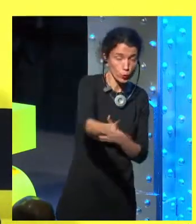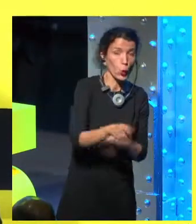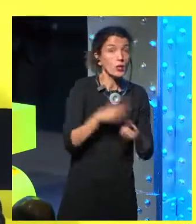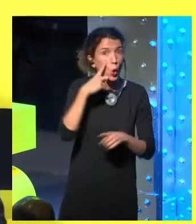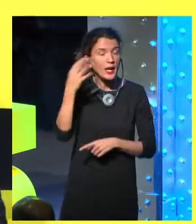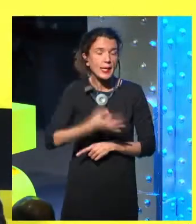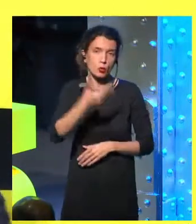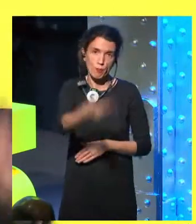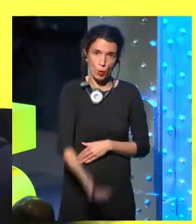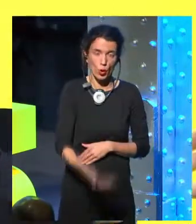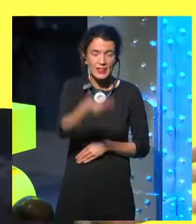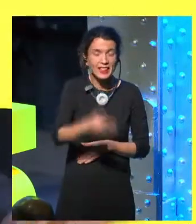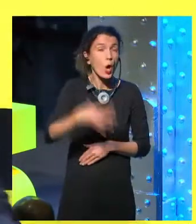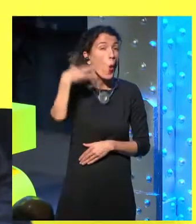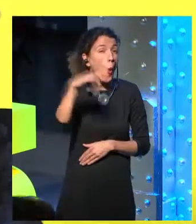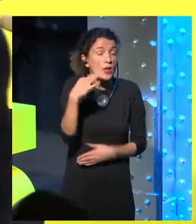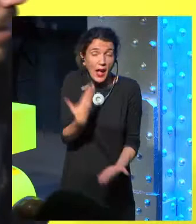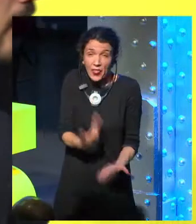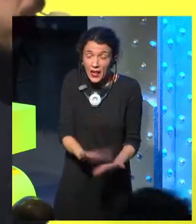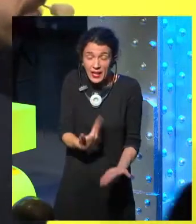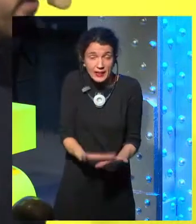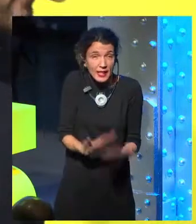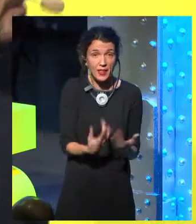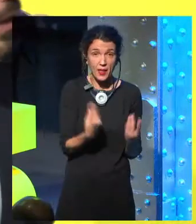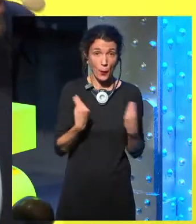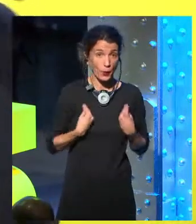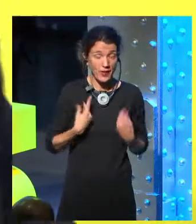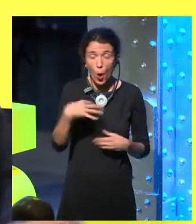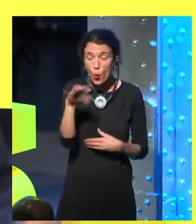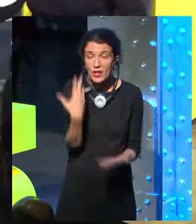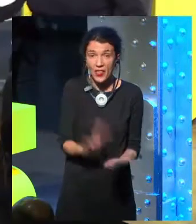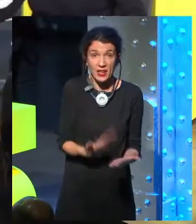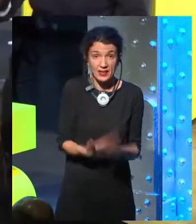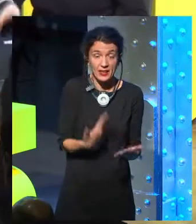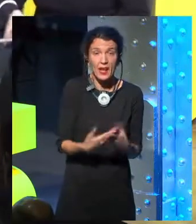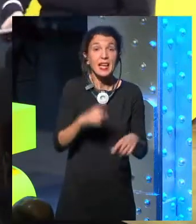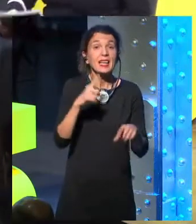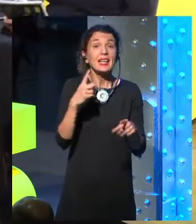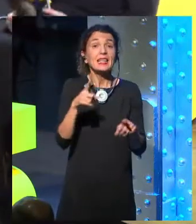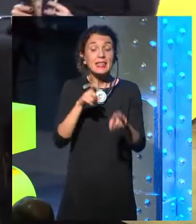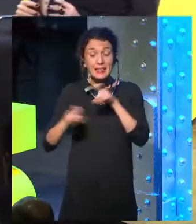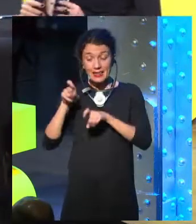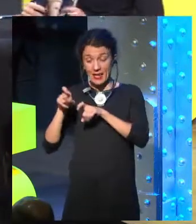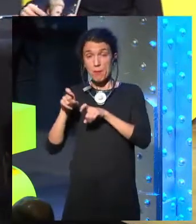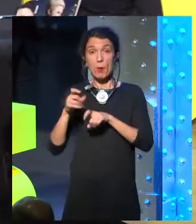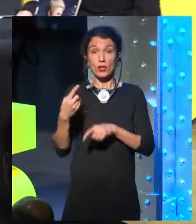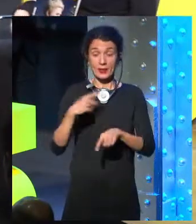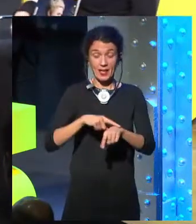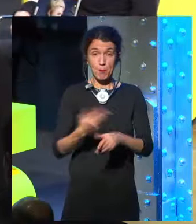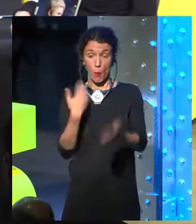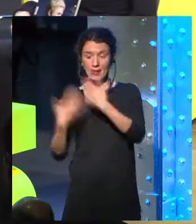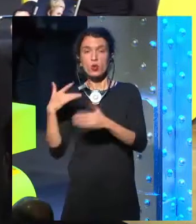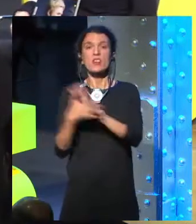And that is an important risk. But the only thing that is true in my life is that any ancient times